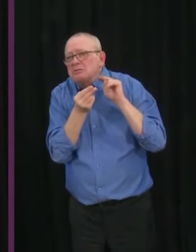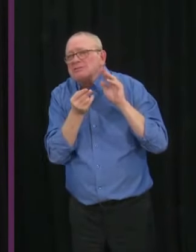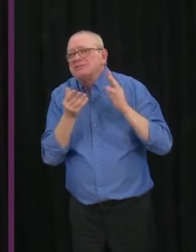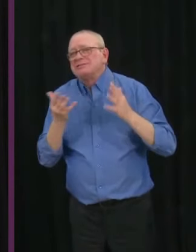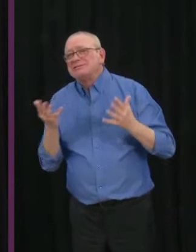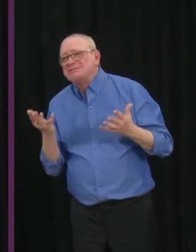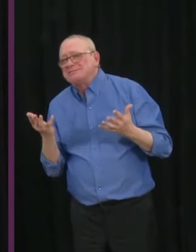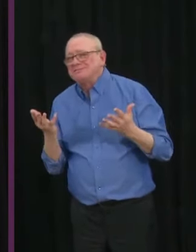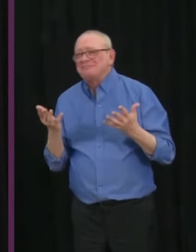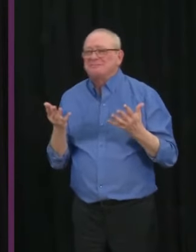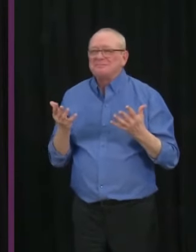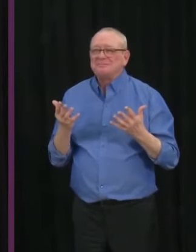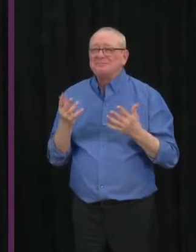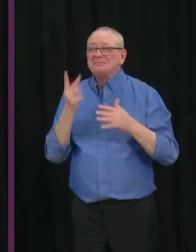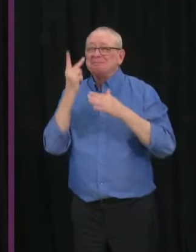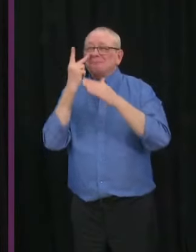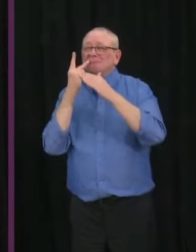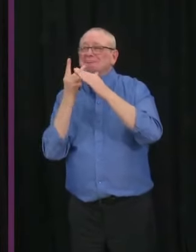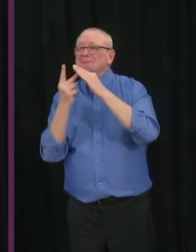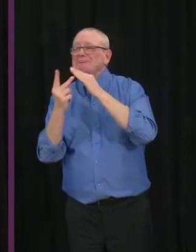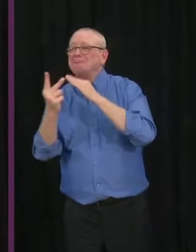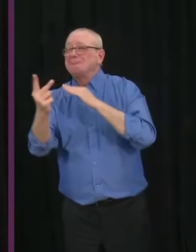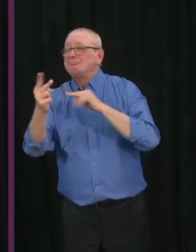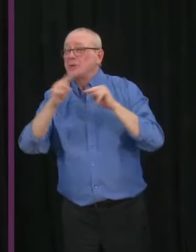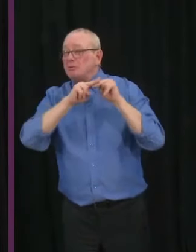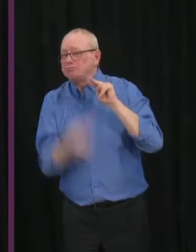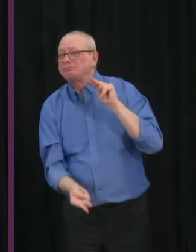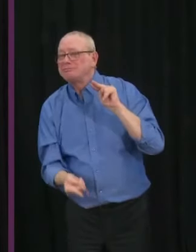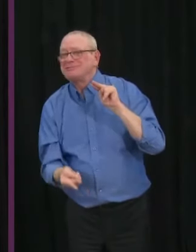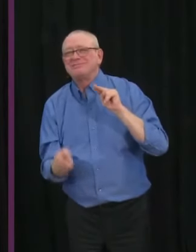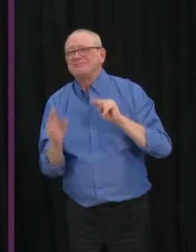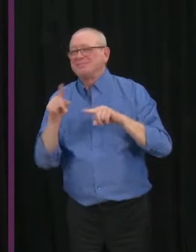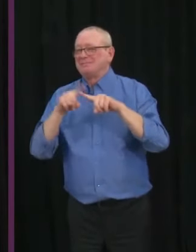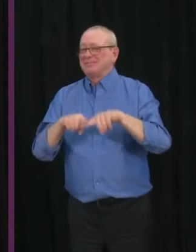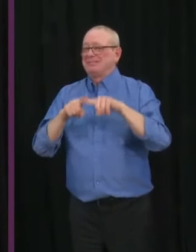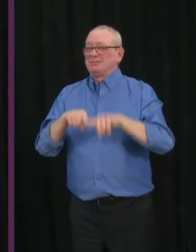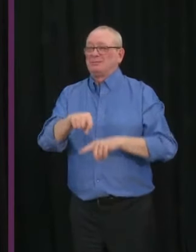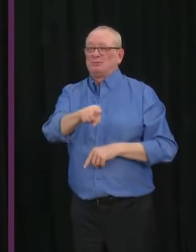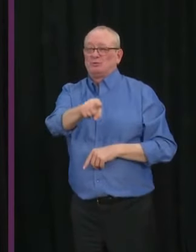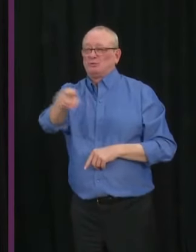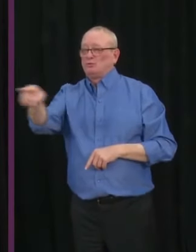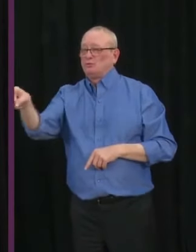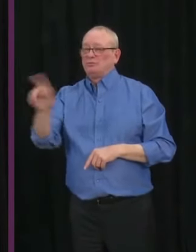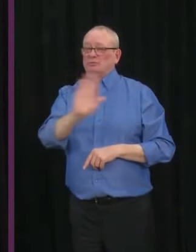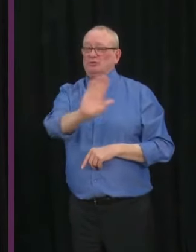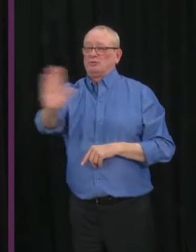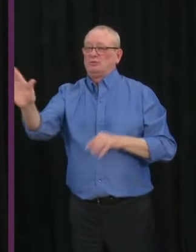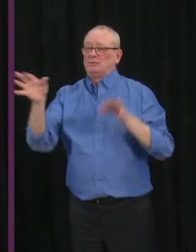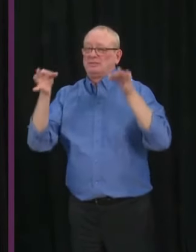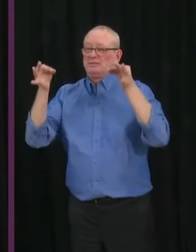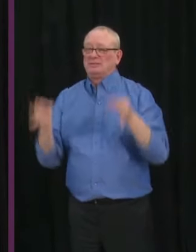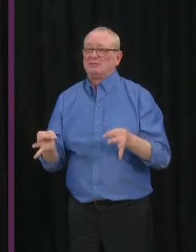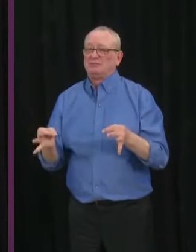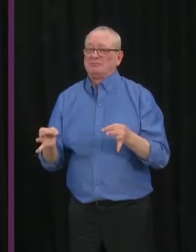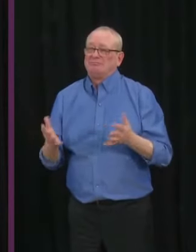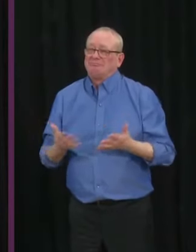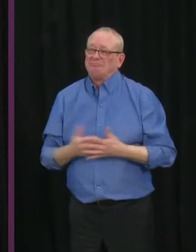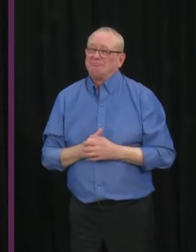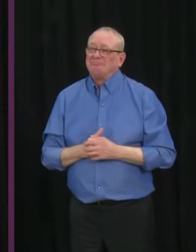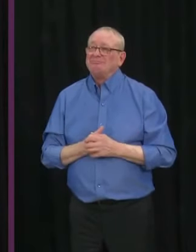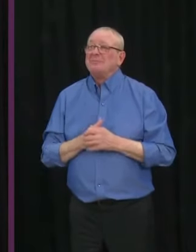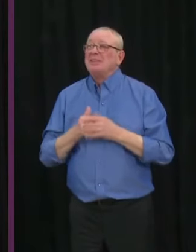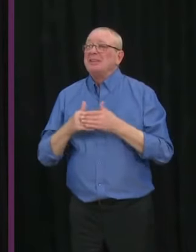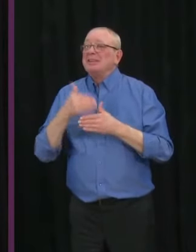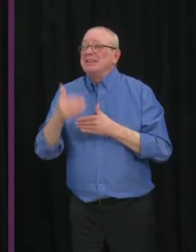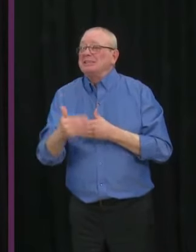course, our future will depend on Albertans remaining responsible, and those businesses that are currently opening doing so following all of the